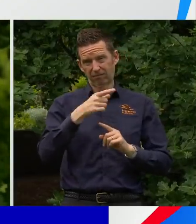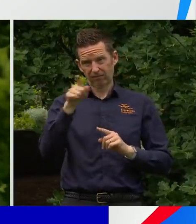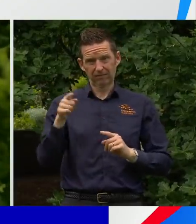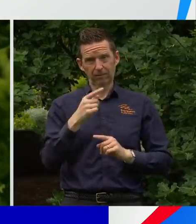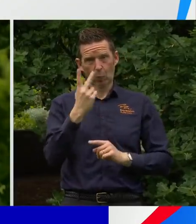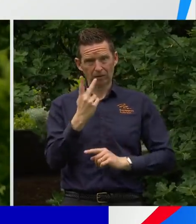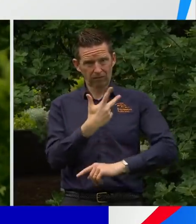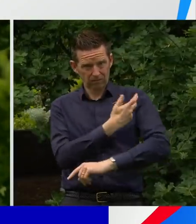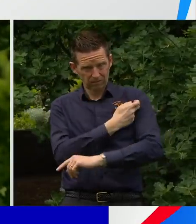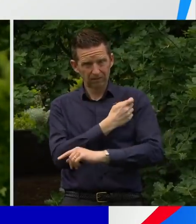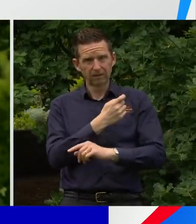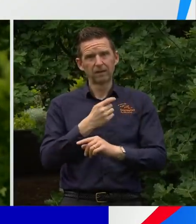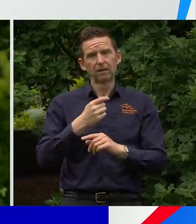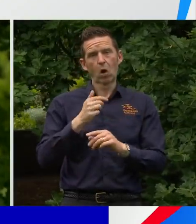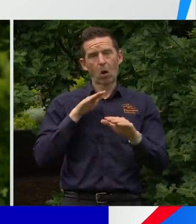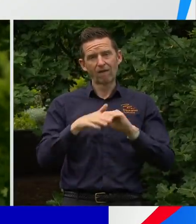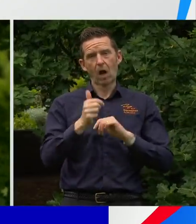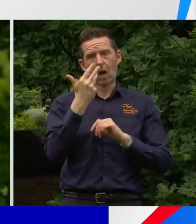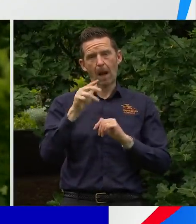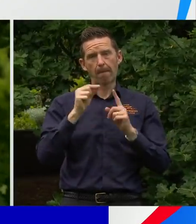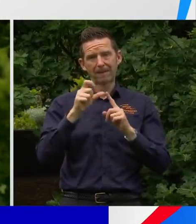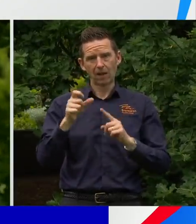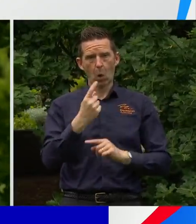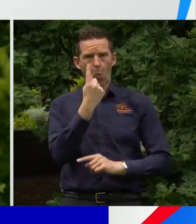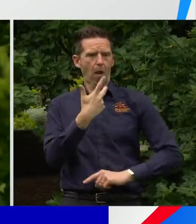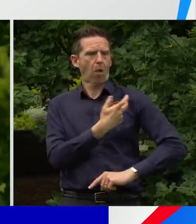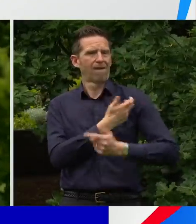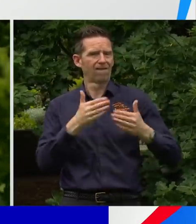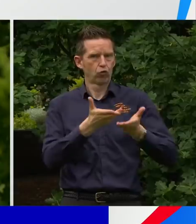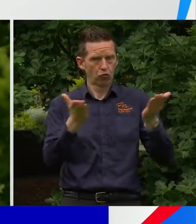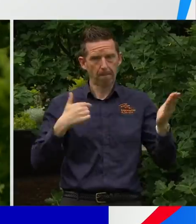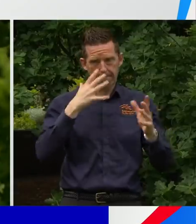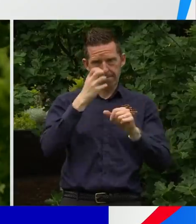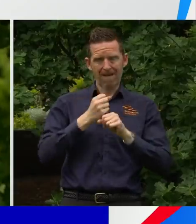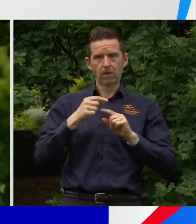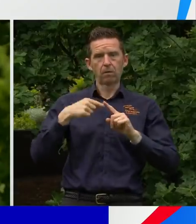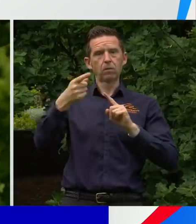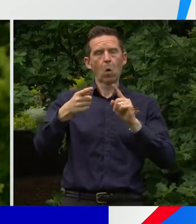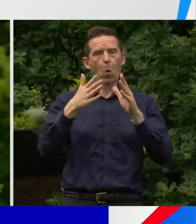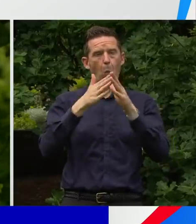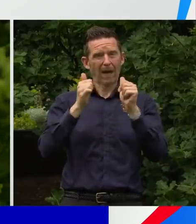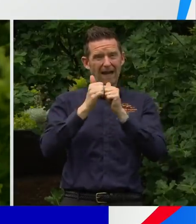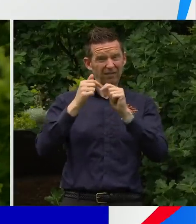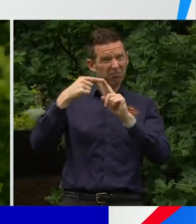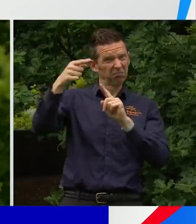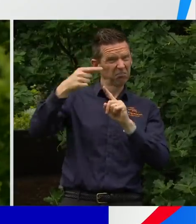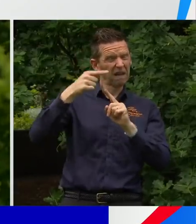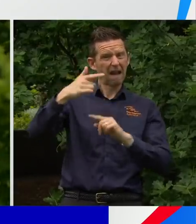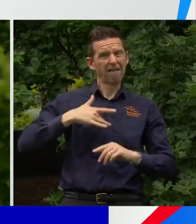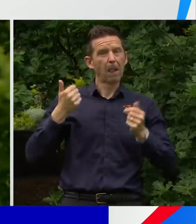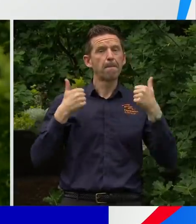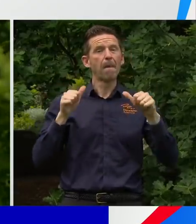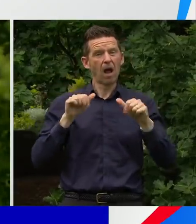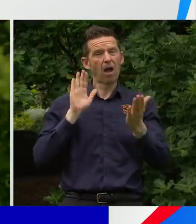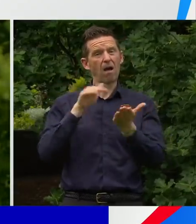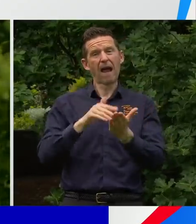single dose. We believe that next weekend, so not tomorrow, but the weekend after, we believe that we will reach the 80%